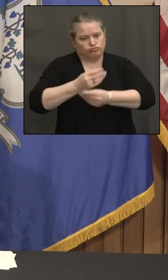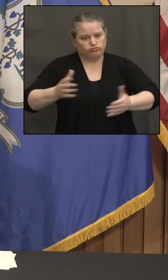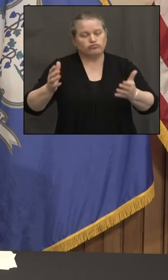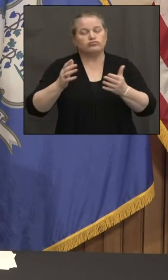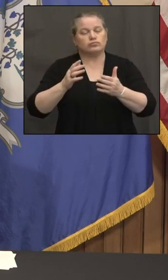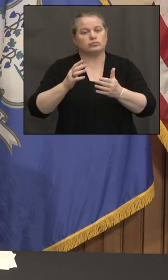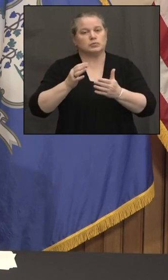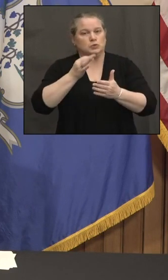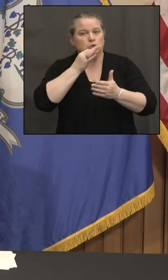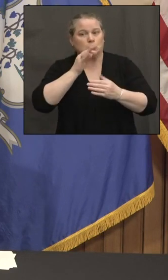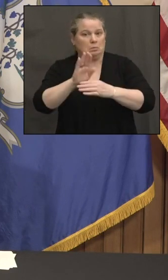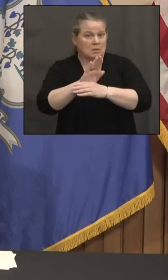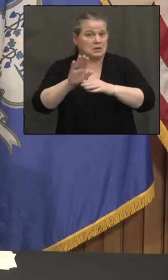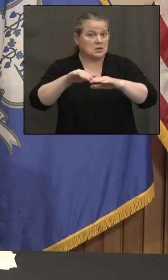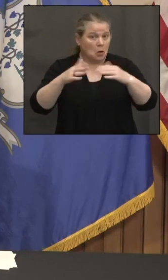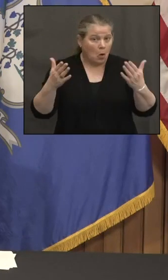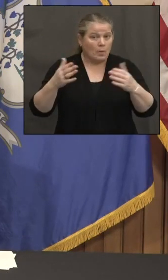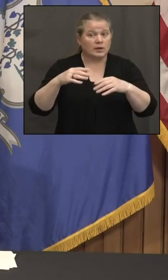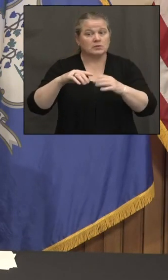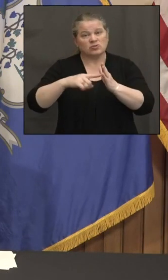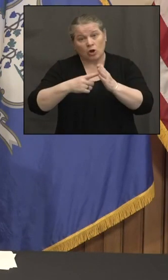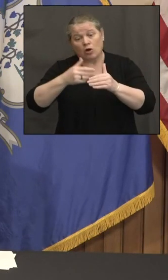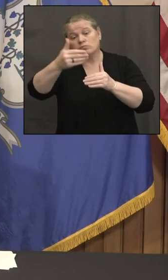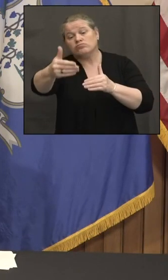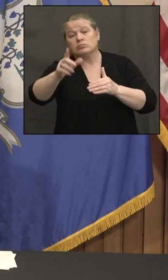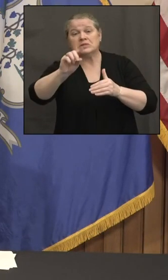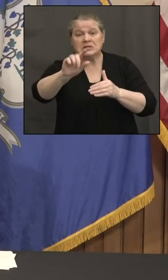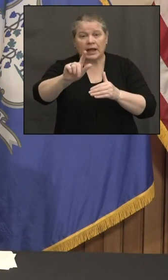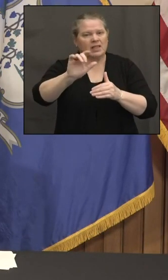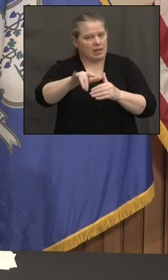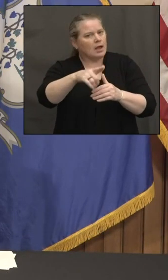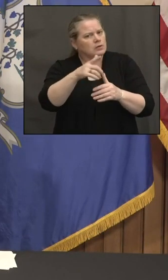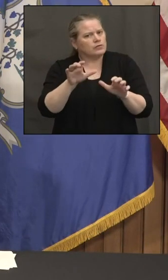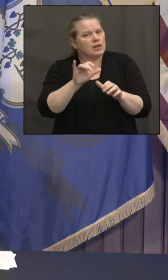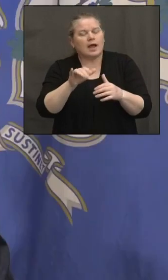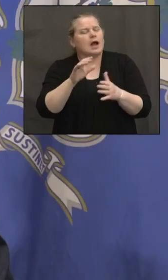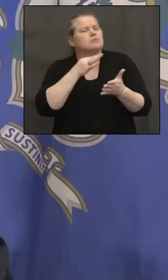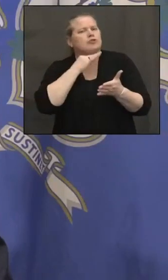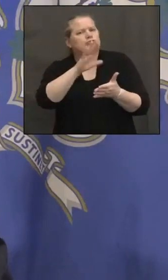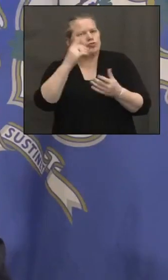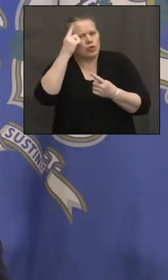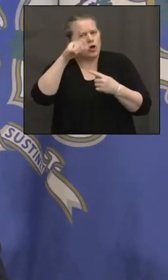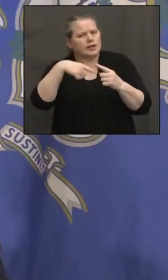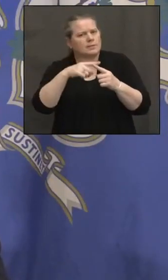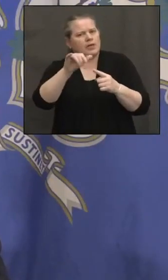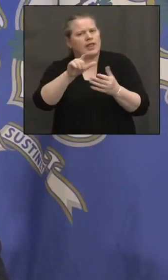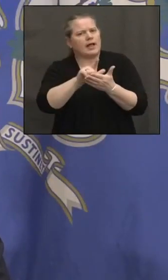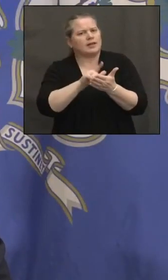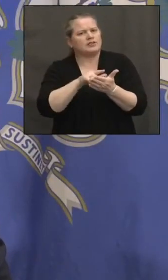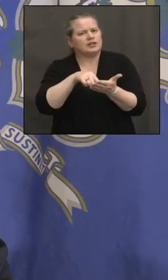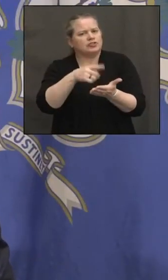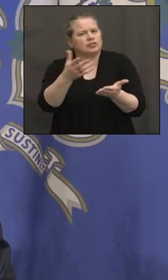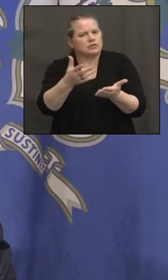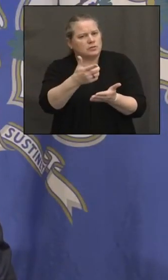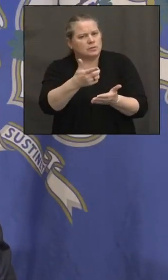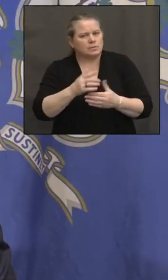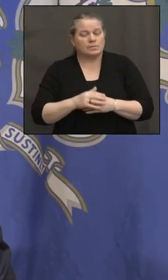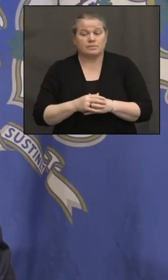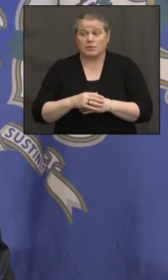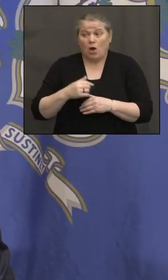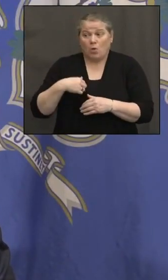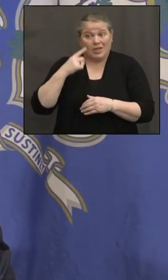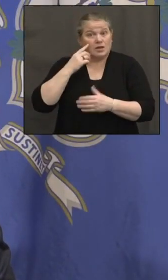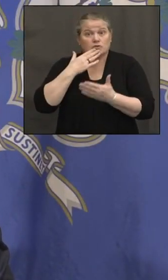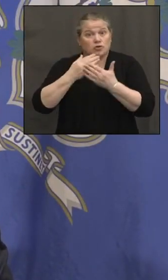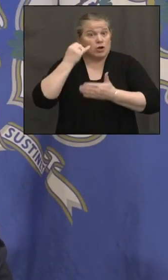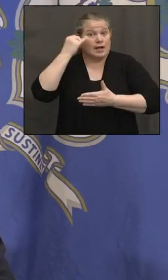relaxations that took place on Friday. So, I was just wondering if you have any thoughts on that. I think it's prudent. As you point out, Paul, we generally try to give at least